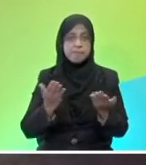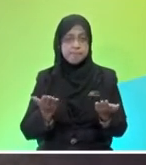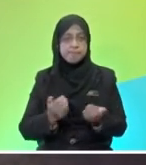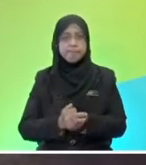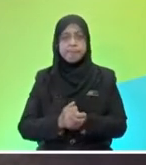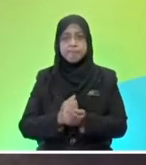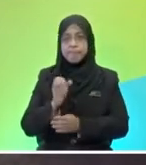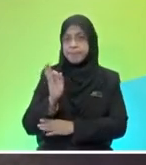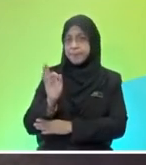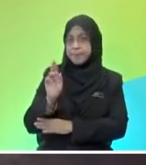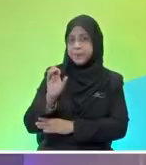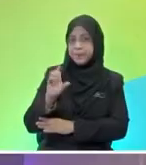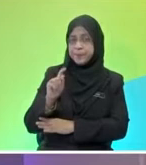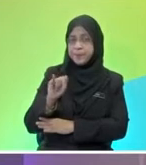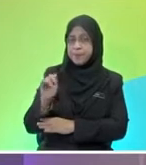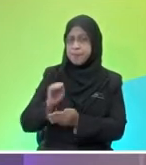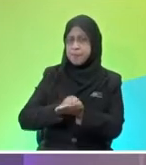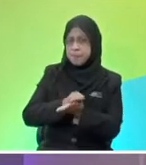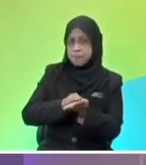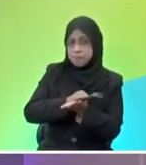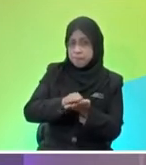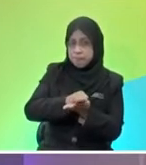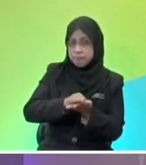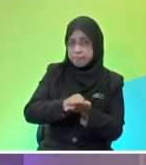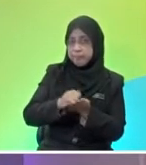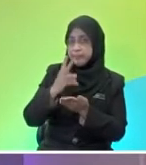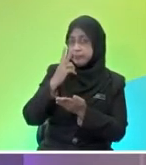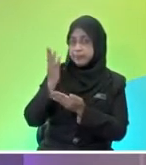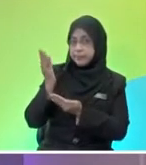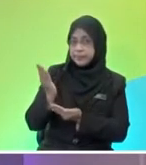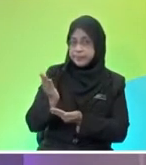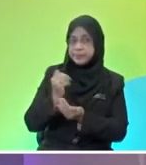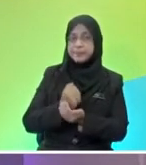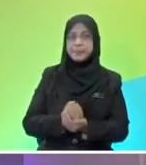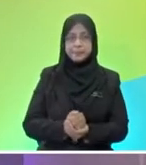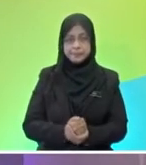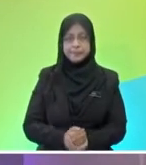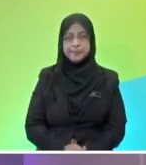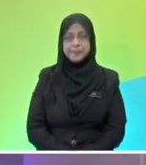So, frictional force, as you see, hold on, I'll get the slides on. Okay.